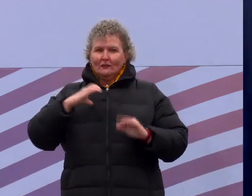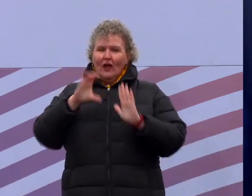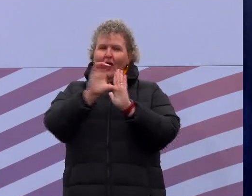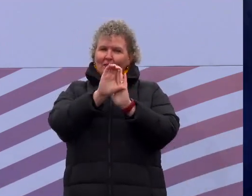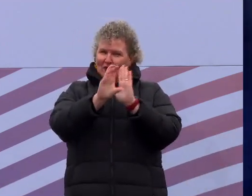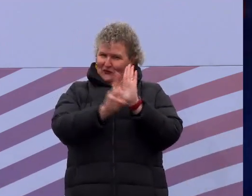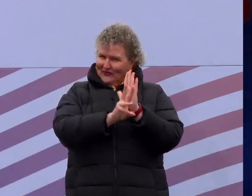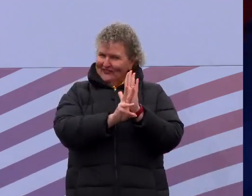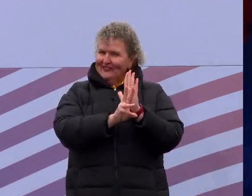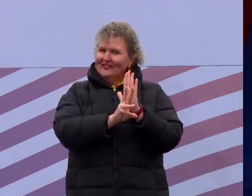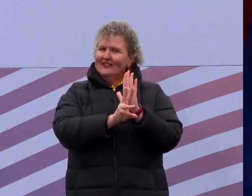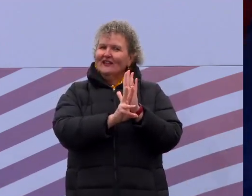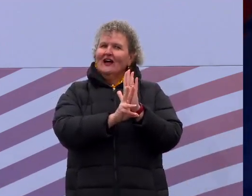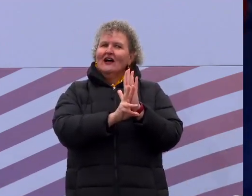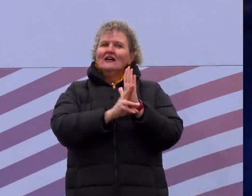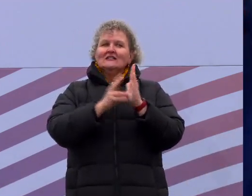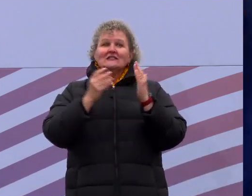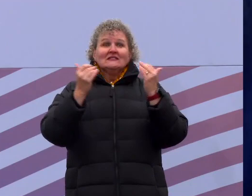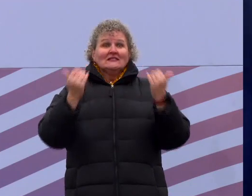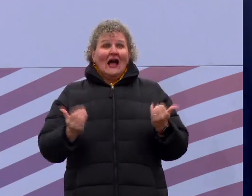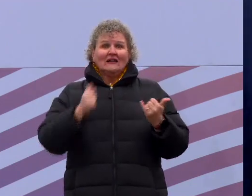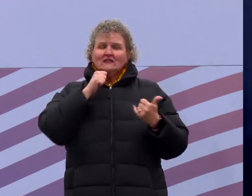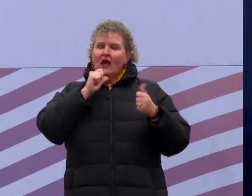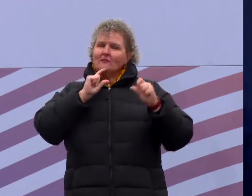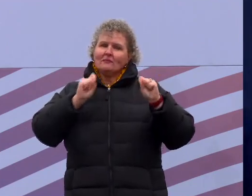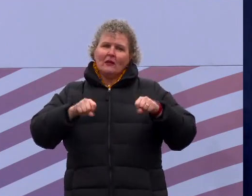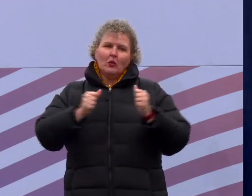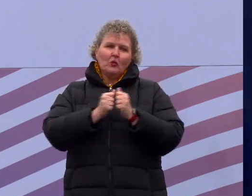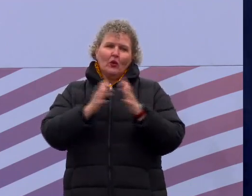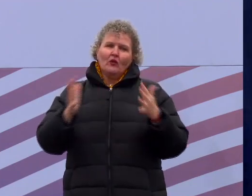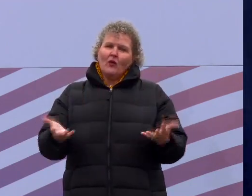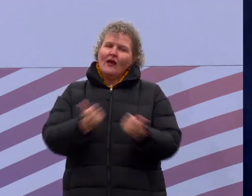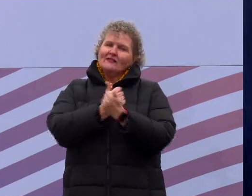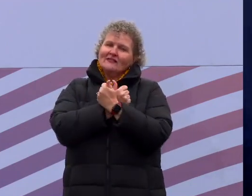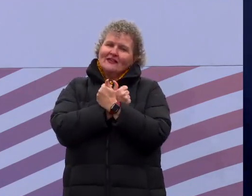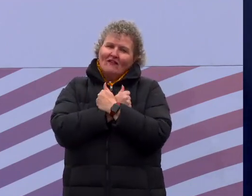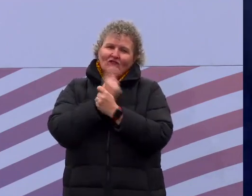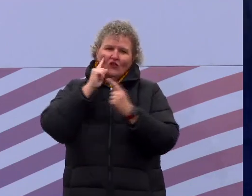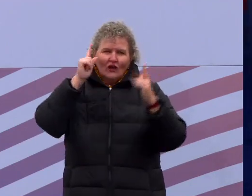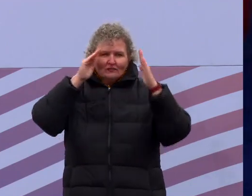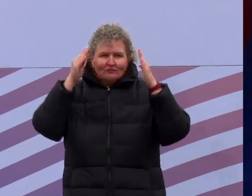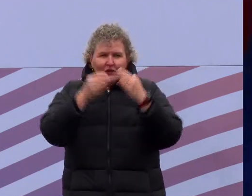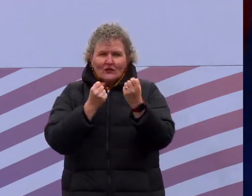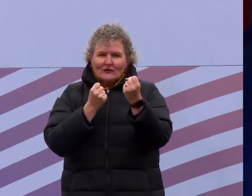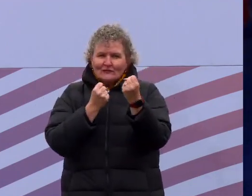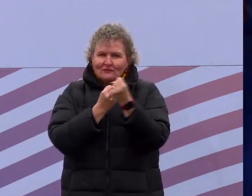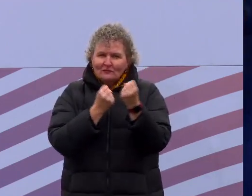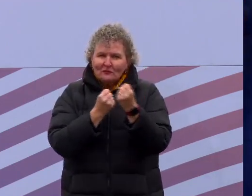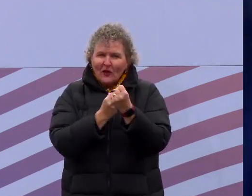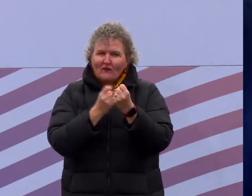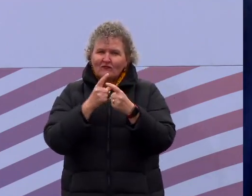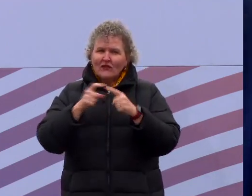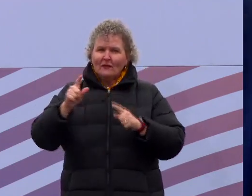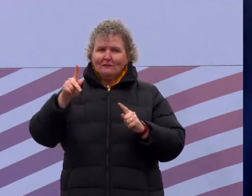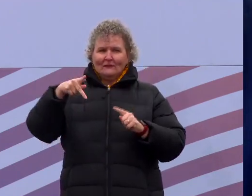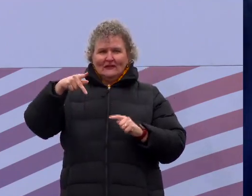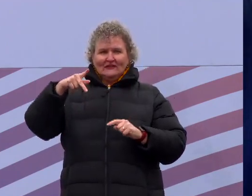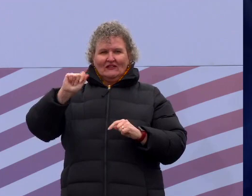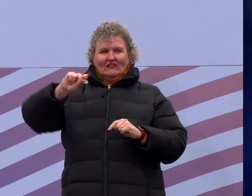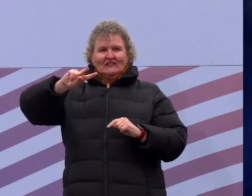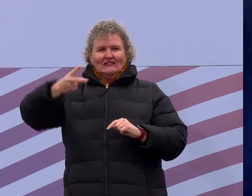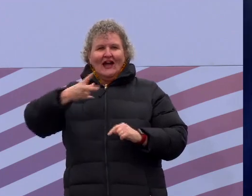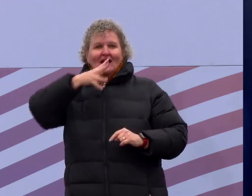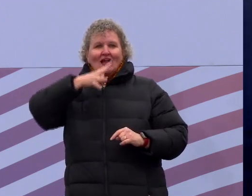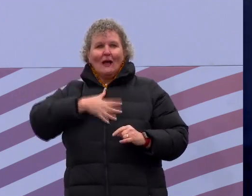have been possible without the unwavering love and support of Pennsylvania's now second lady, my wife, Blair